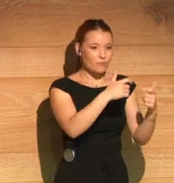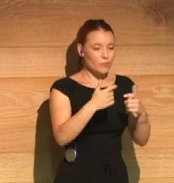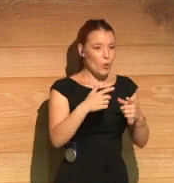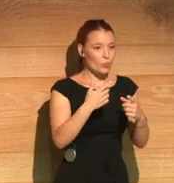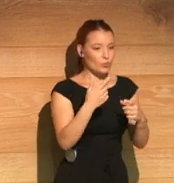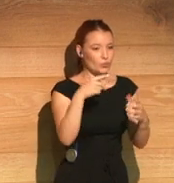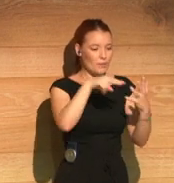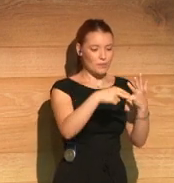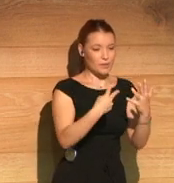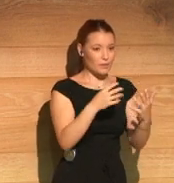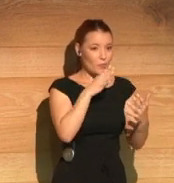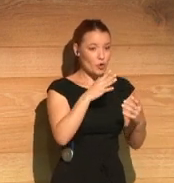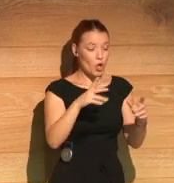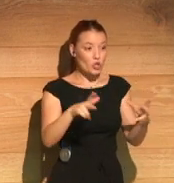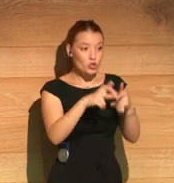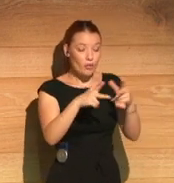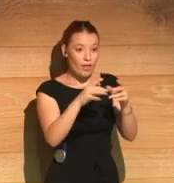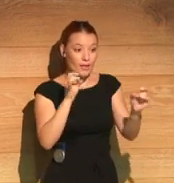Thank you, John.